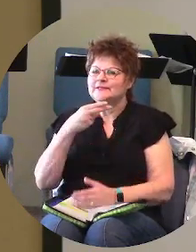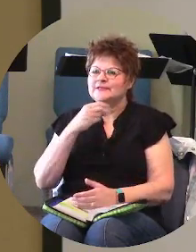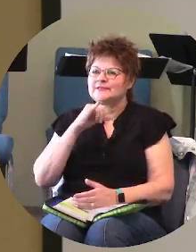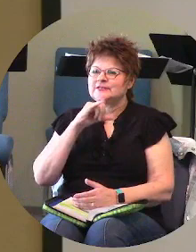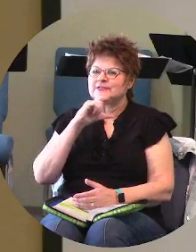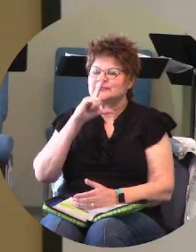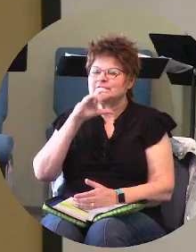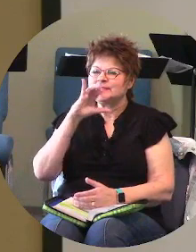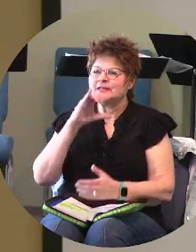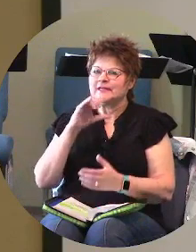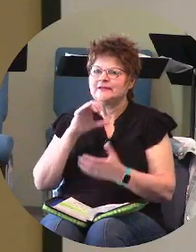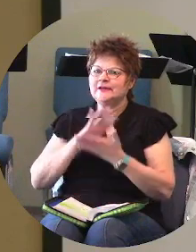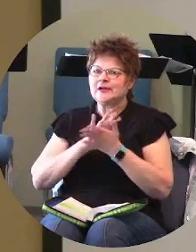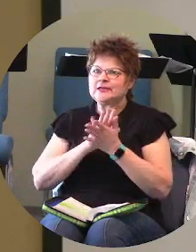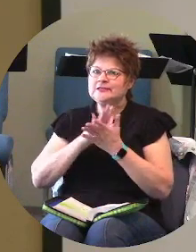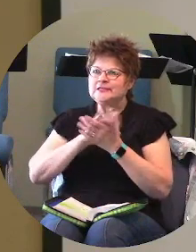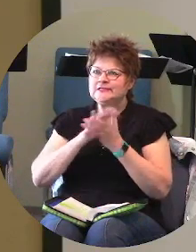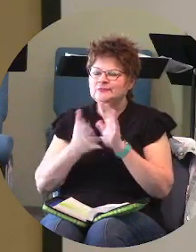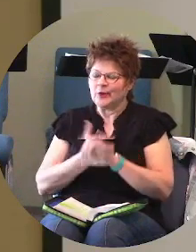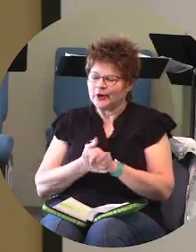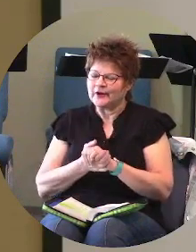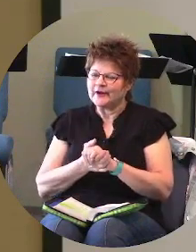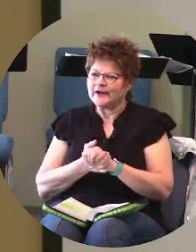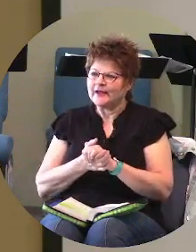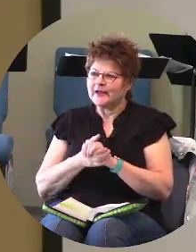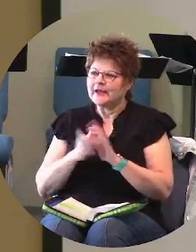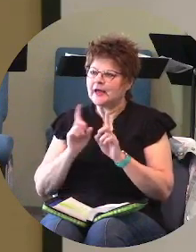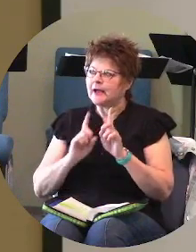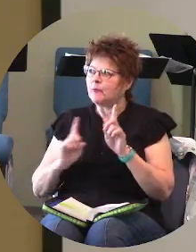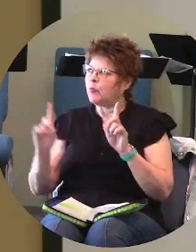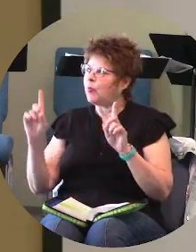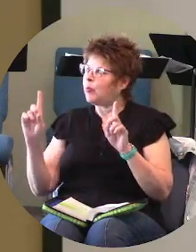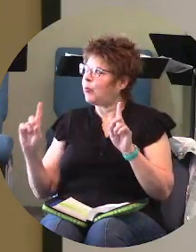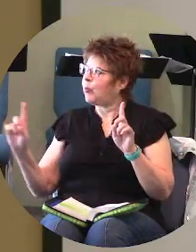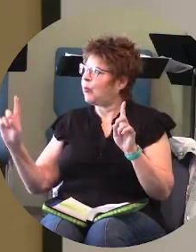now that i think about it and i wandered off